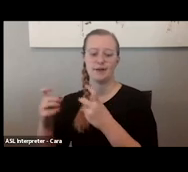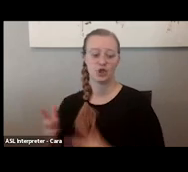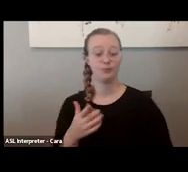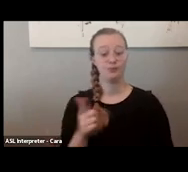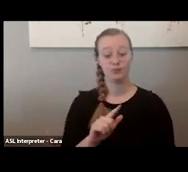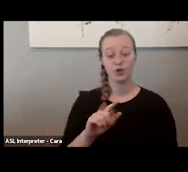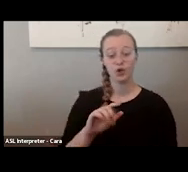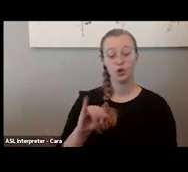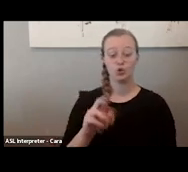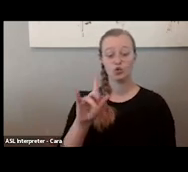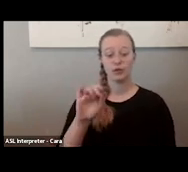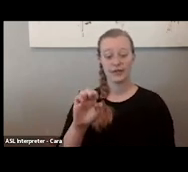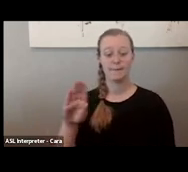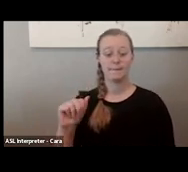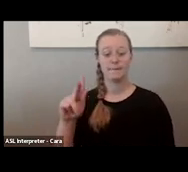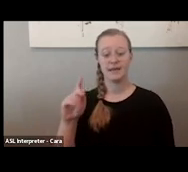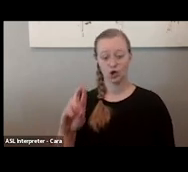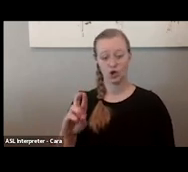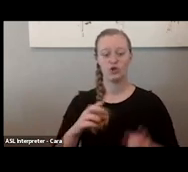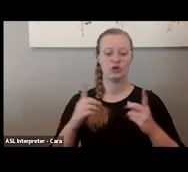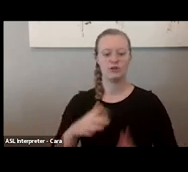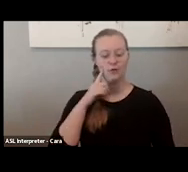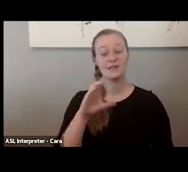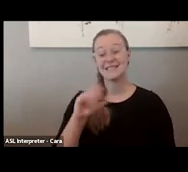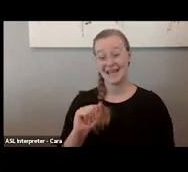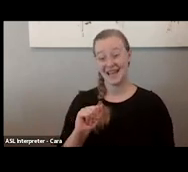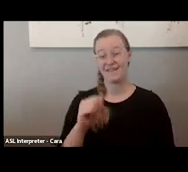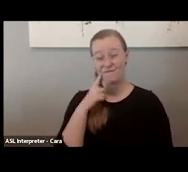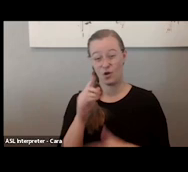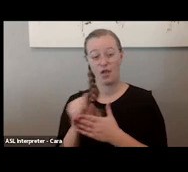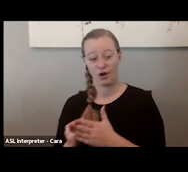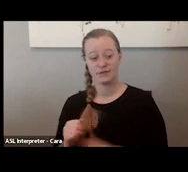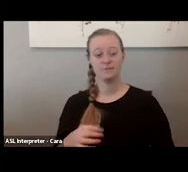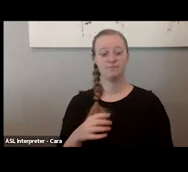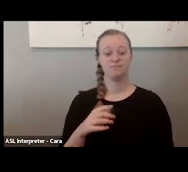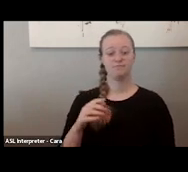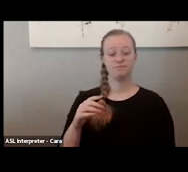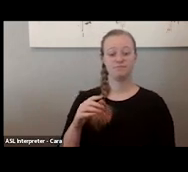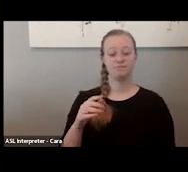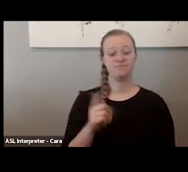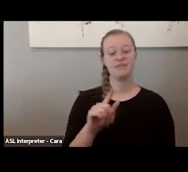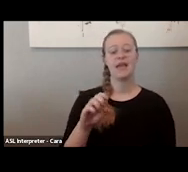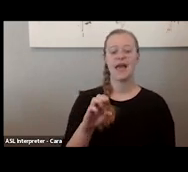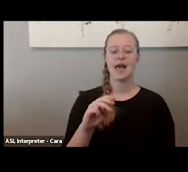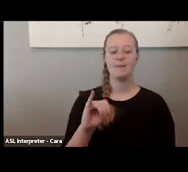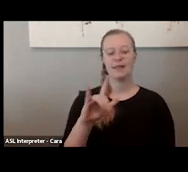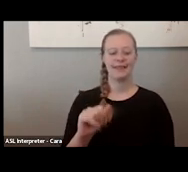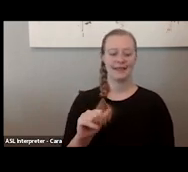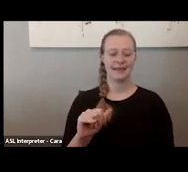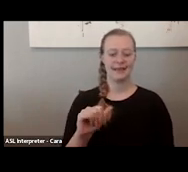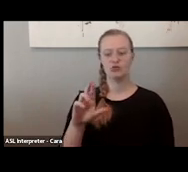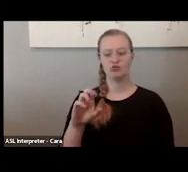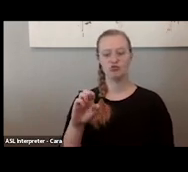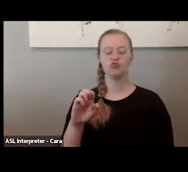California for the Arts. Emily Ruddock is the Executive Director of Mass Creative. And Lori